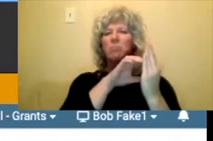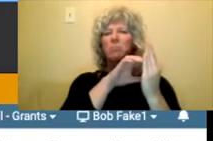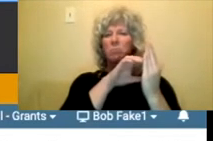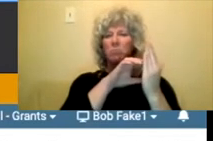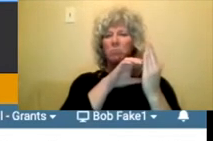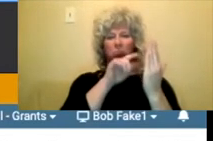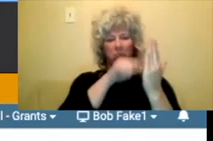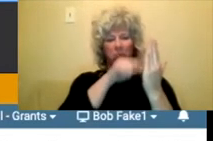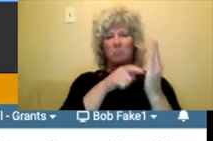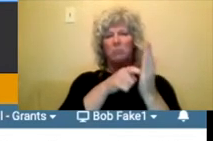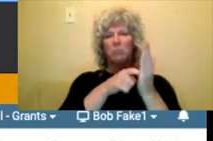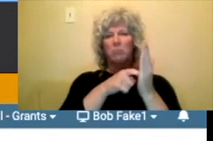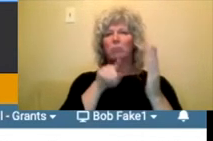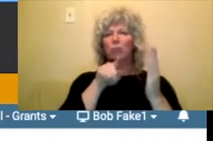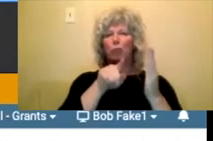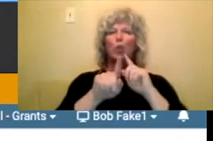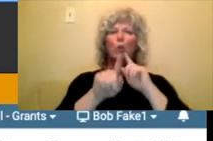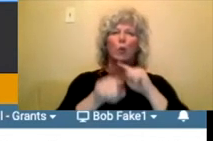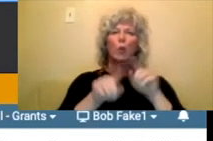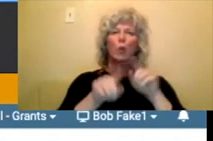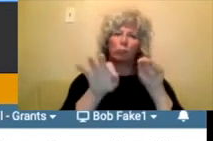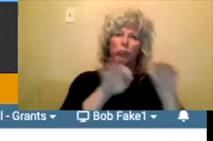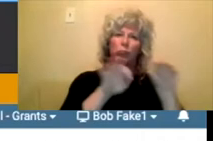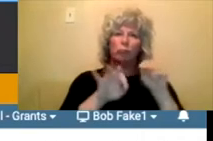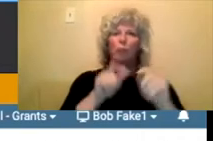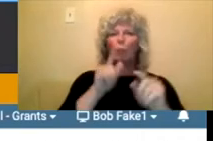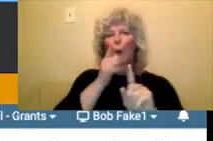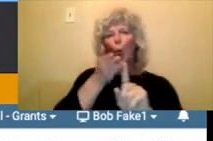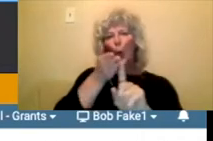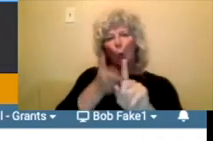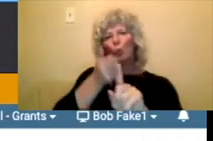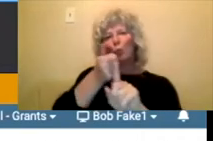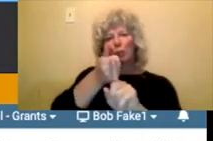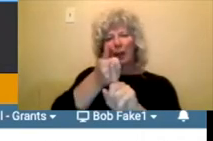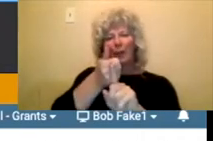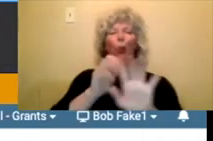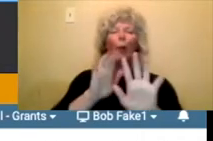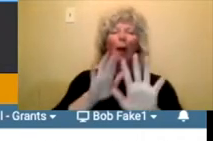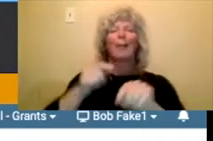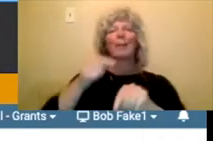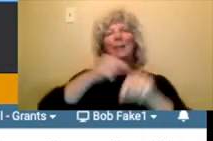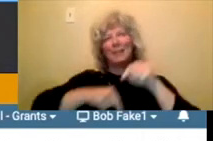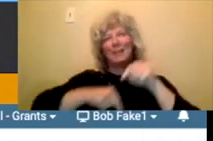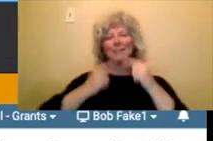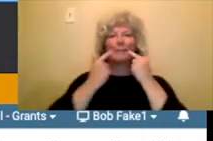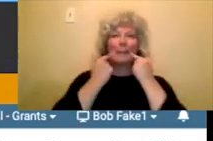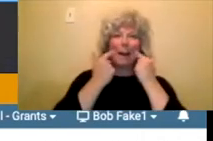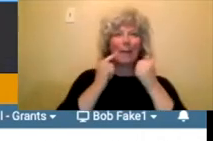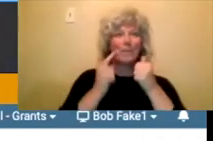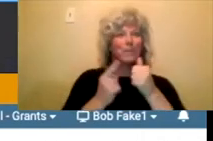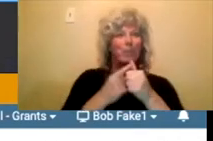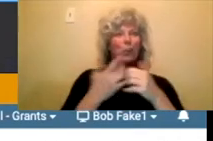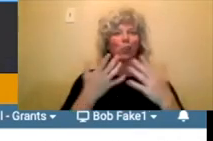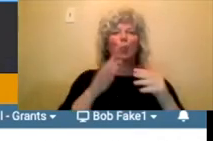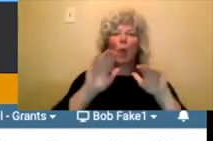in terms of, well first it's introducing the actual application.